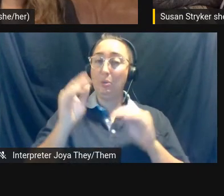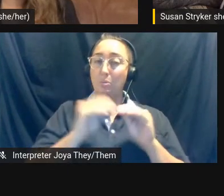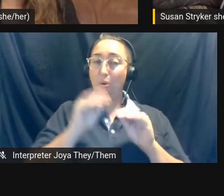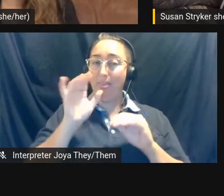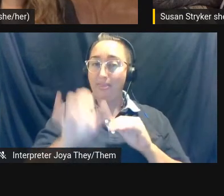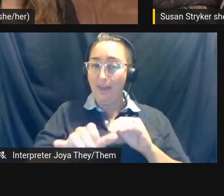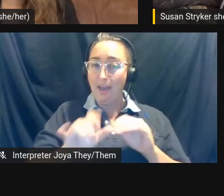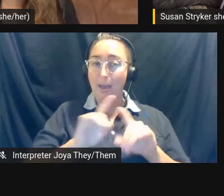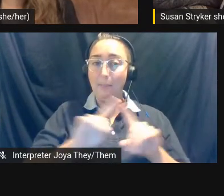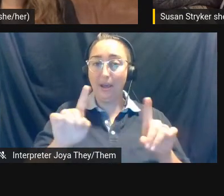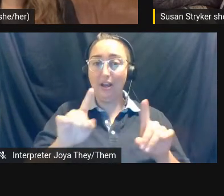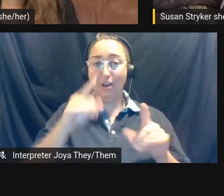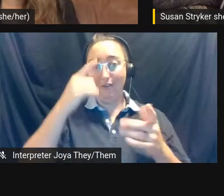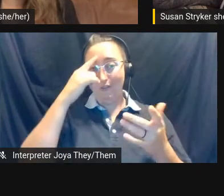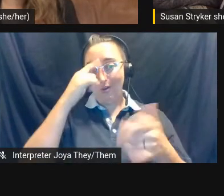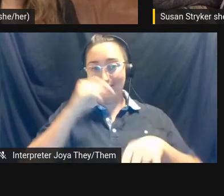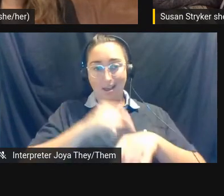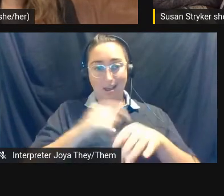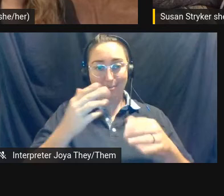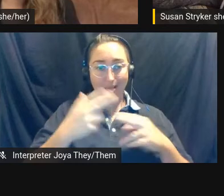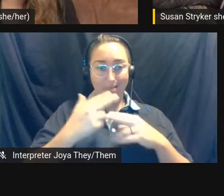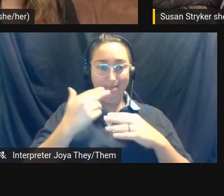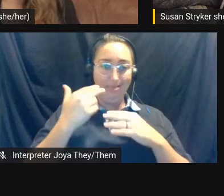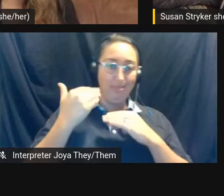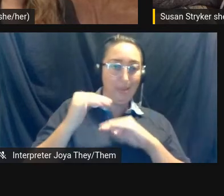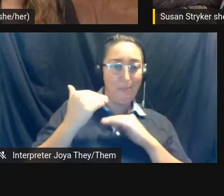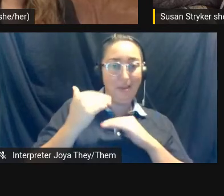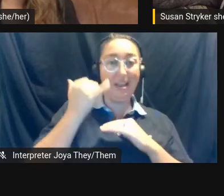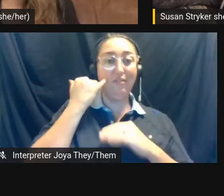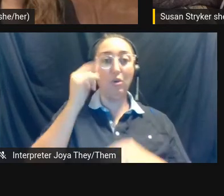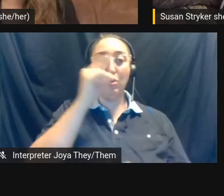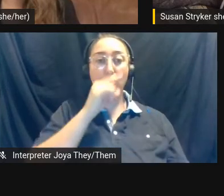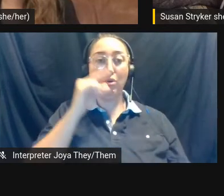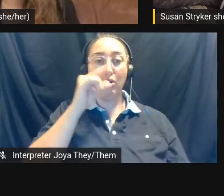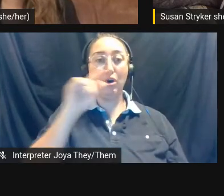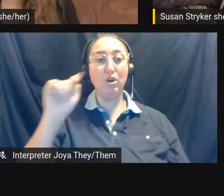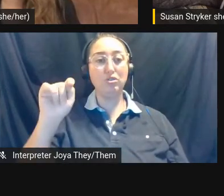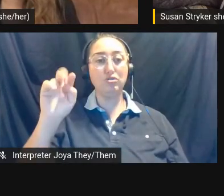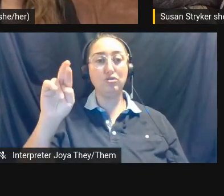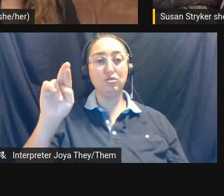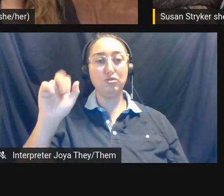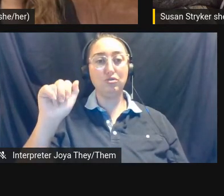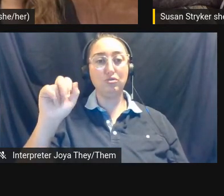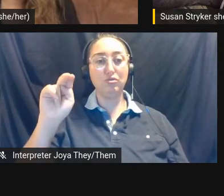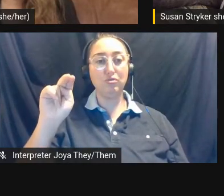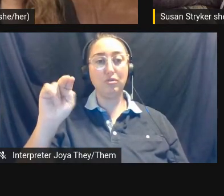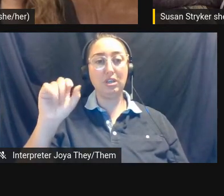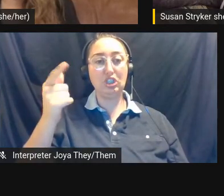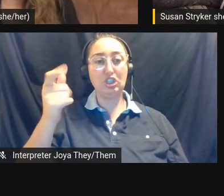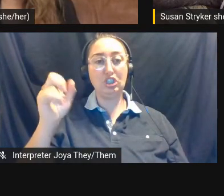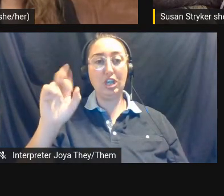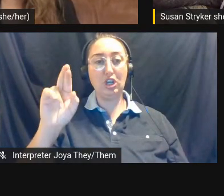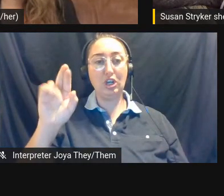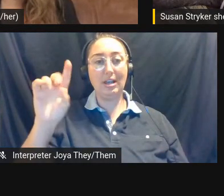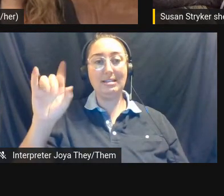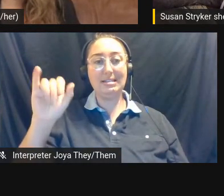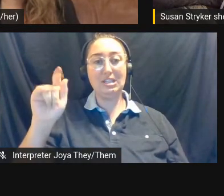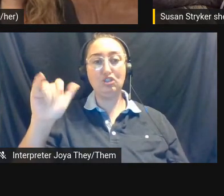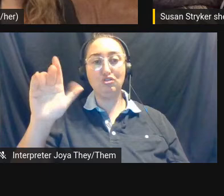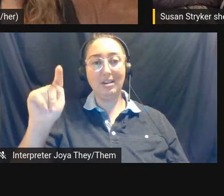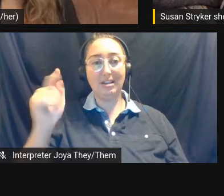but, um, for the sake of time, um, if you Google transgender district, um, it's everything should come up.